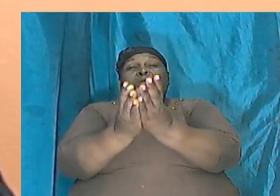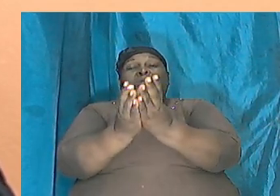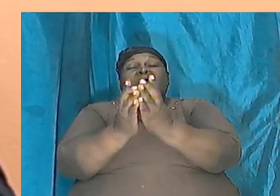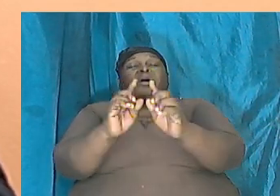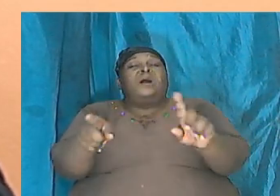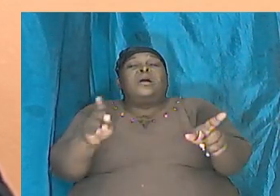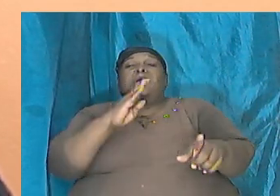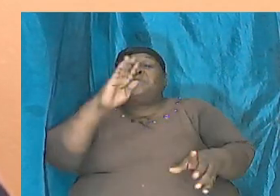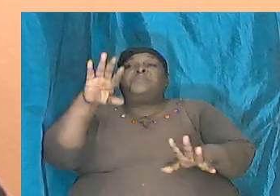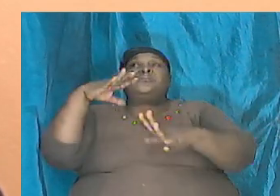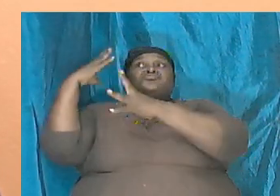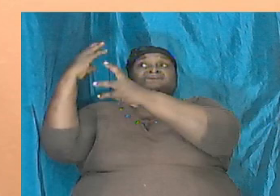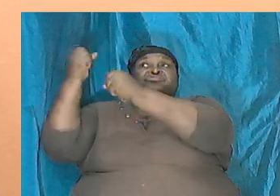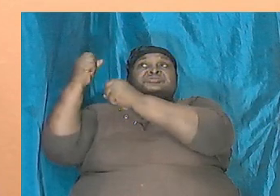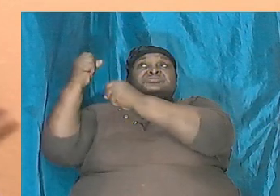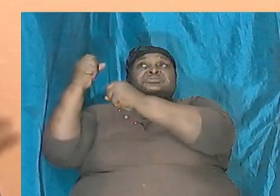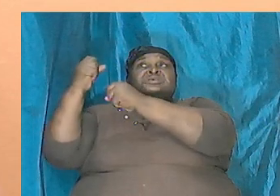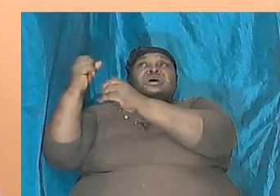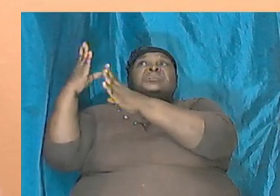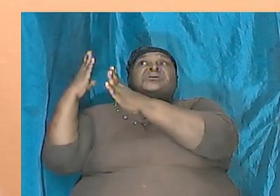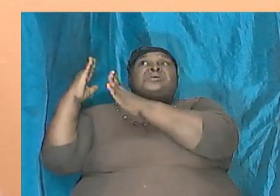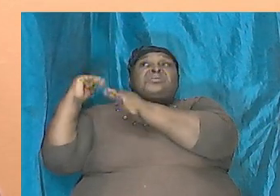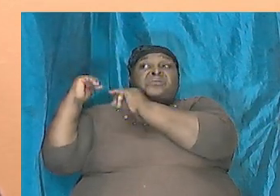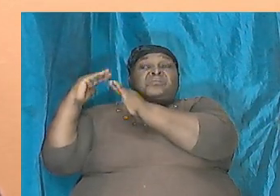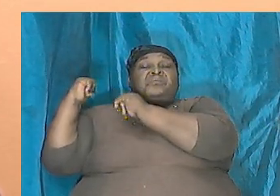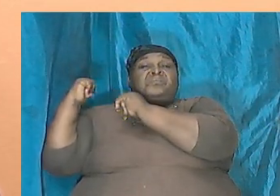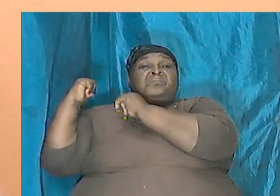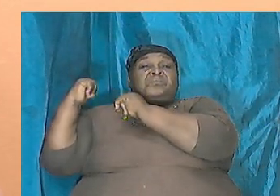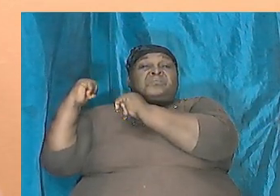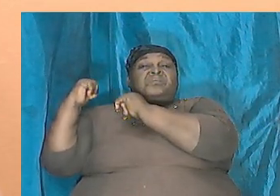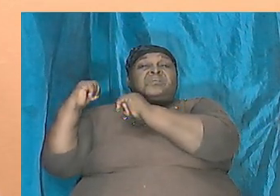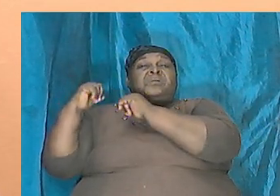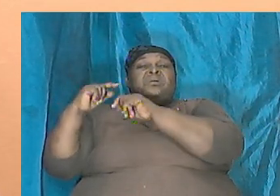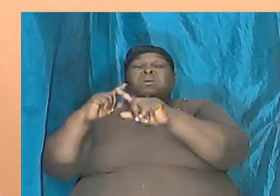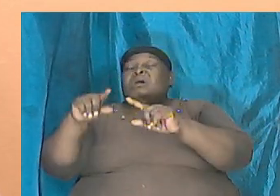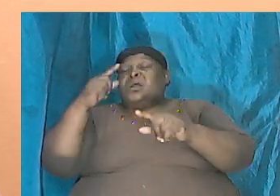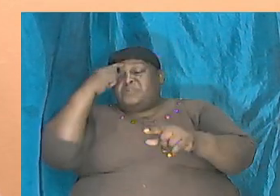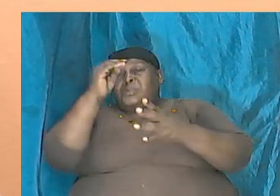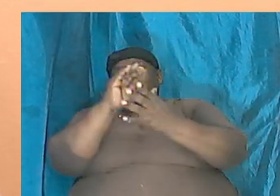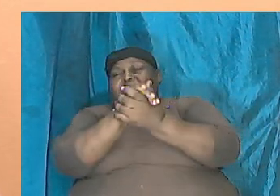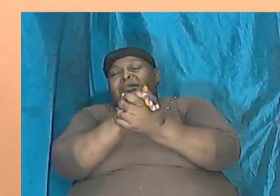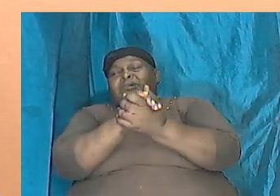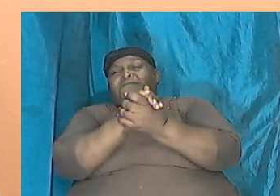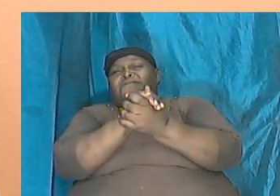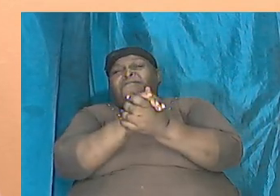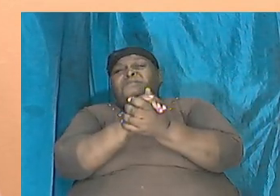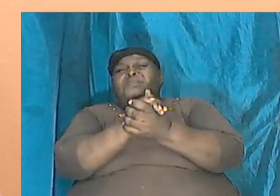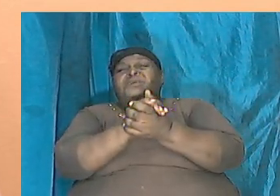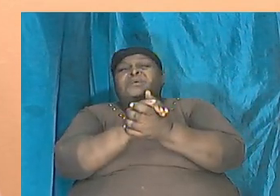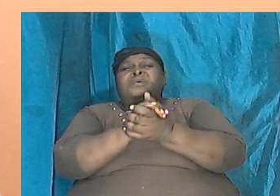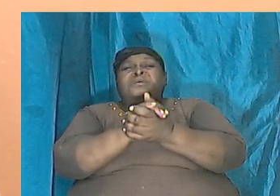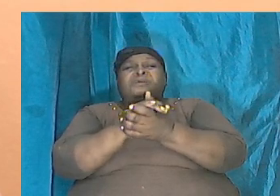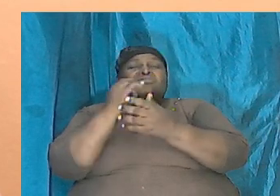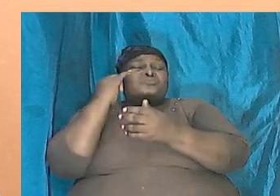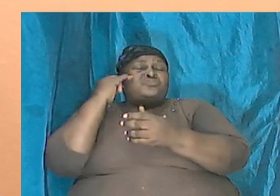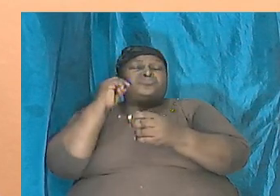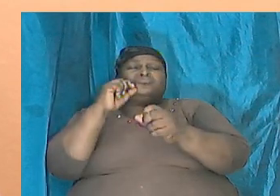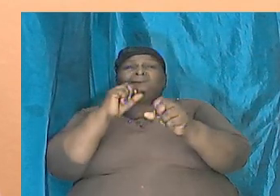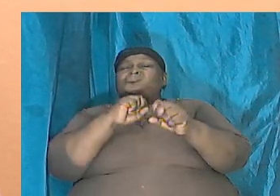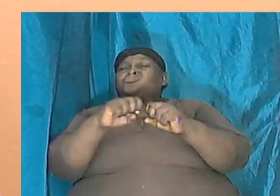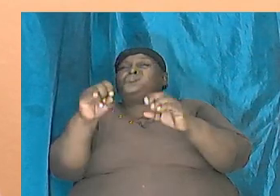be accepted, that they cannot be believed. And if it can be so shown,